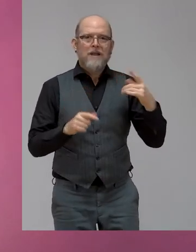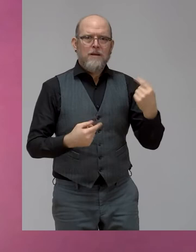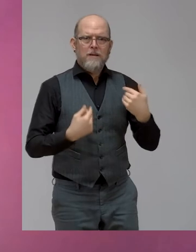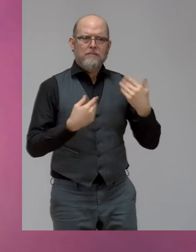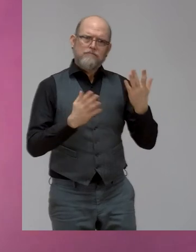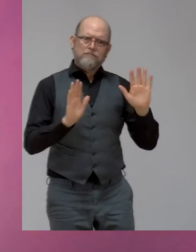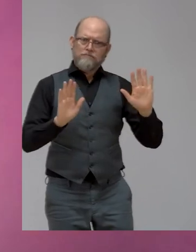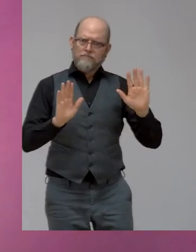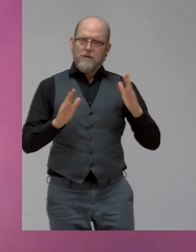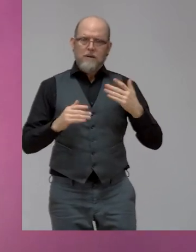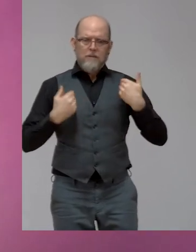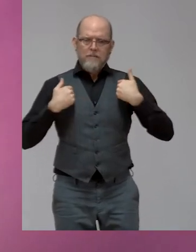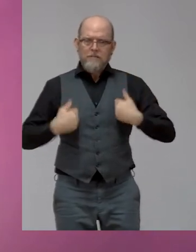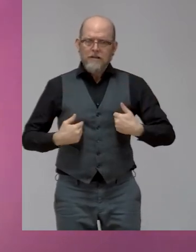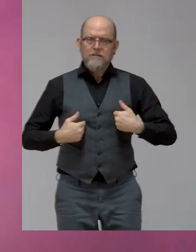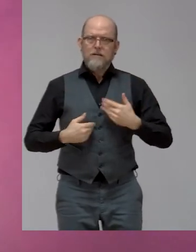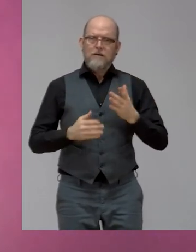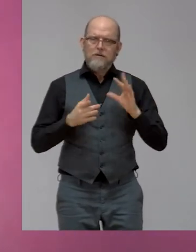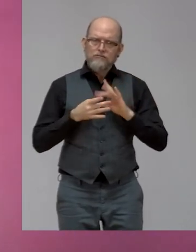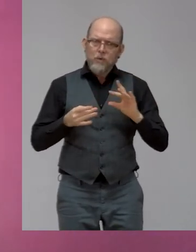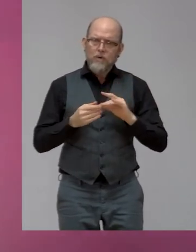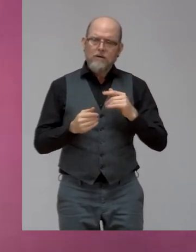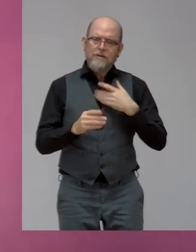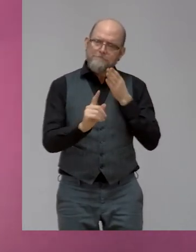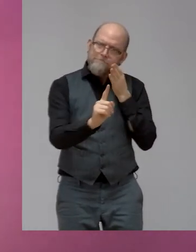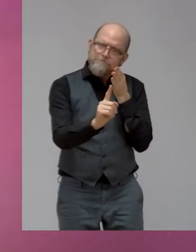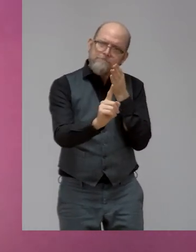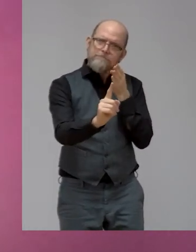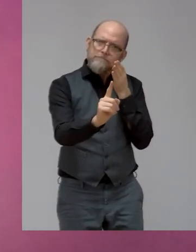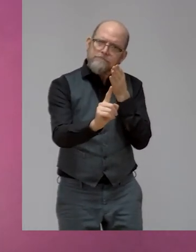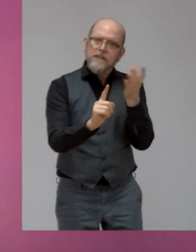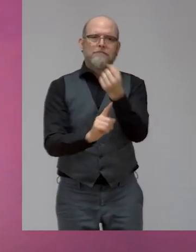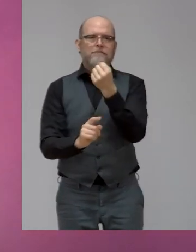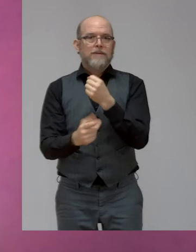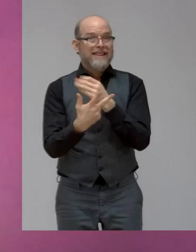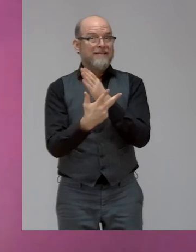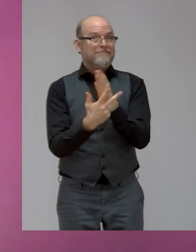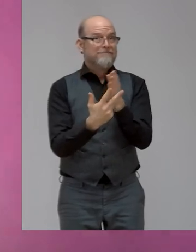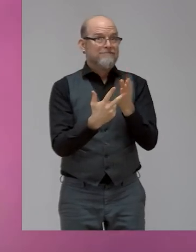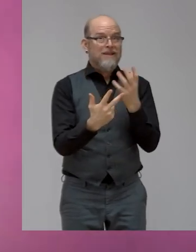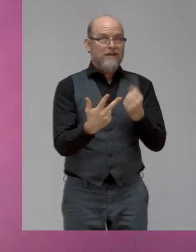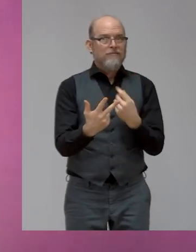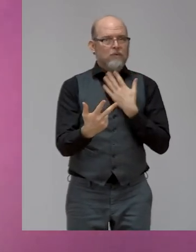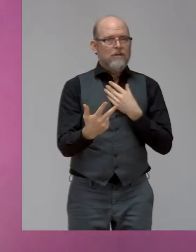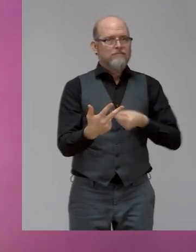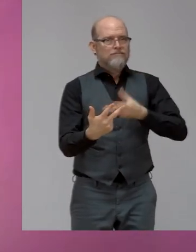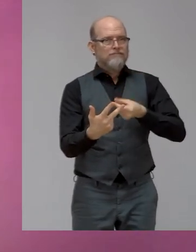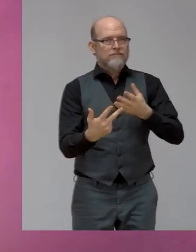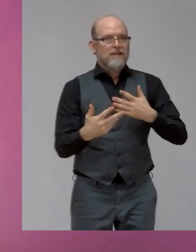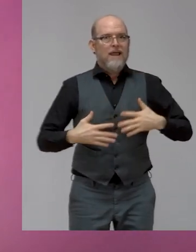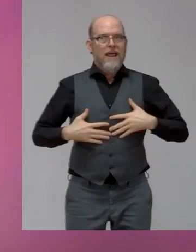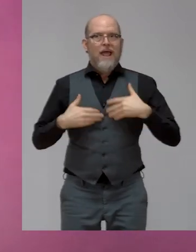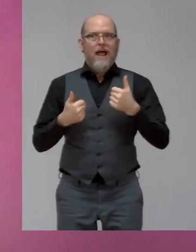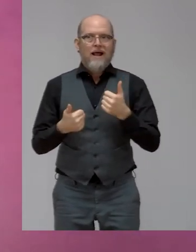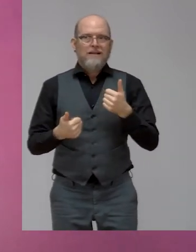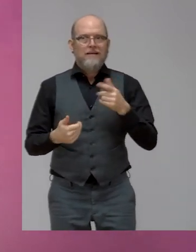through. I'm going to say three quick things, but they come with a health warning, and the health warning